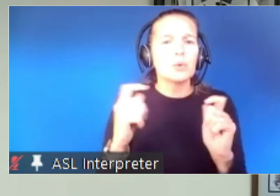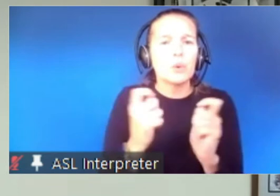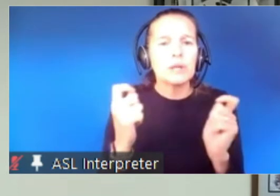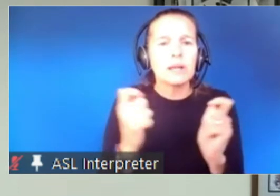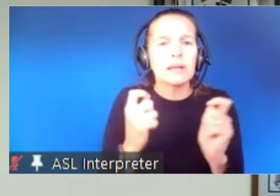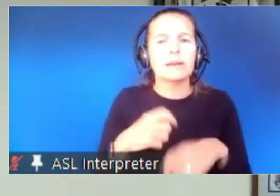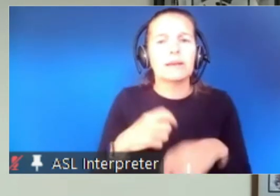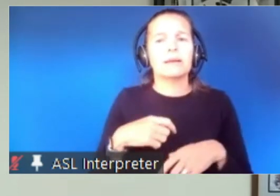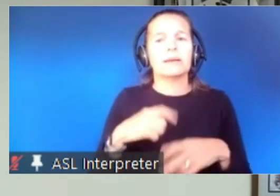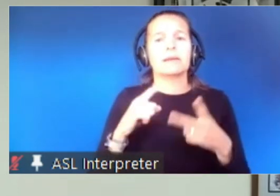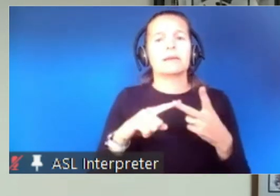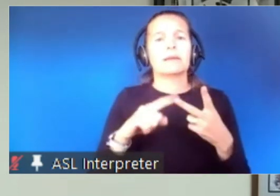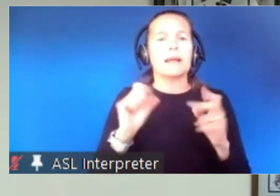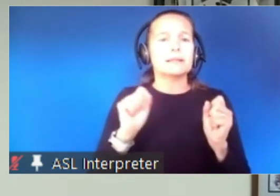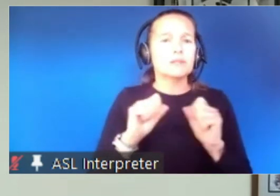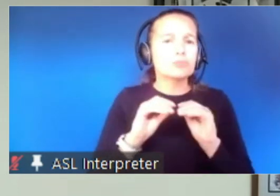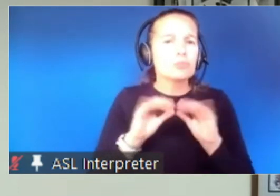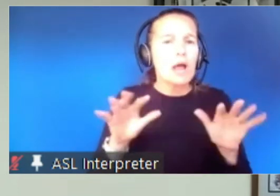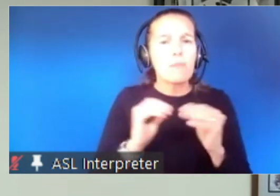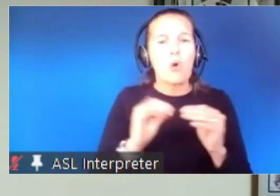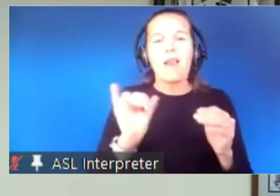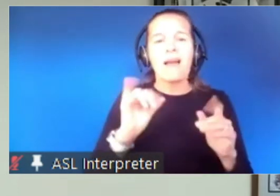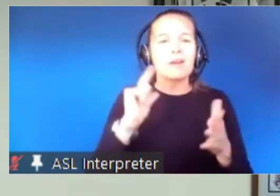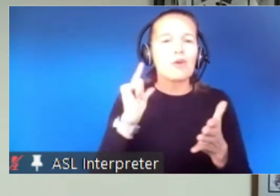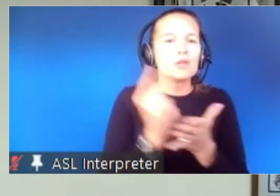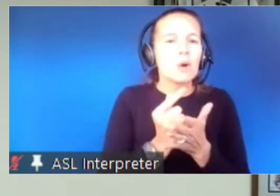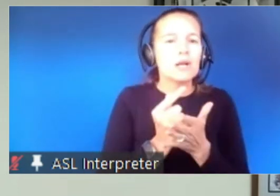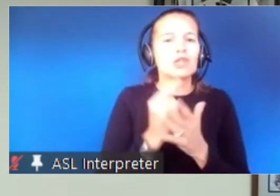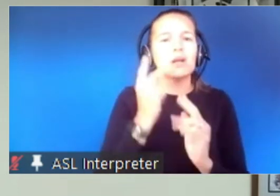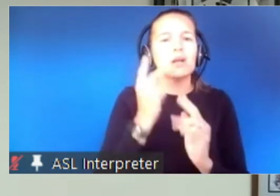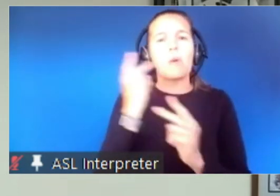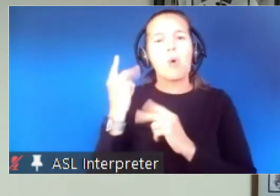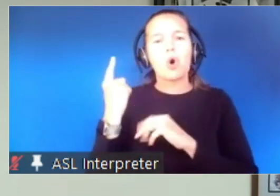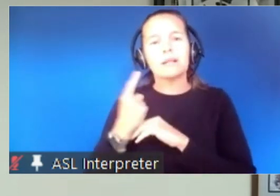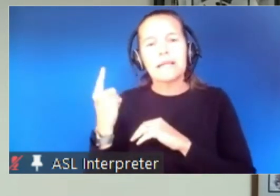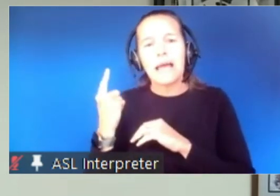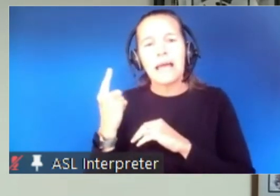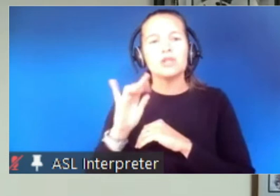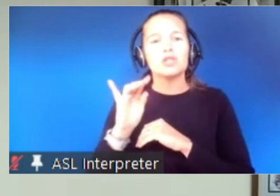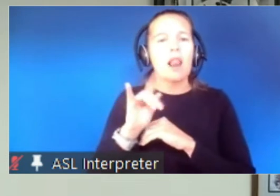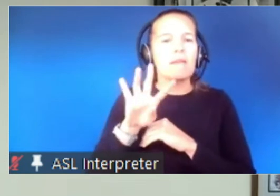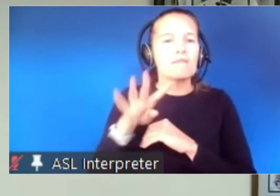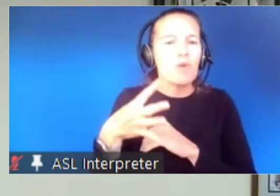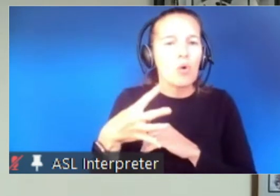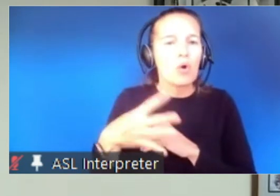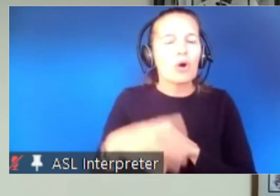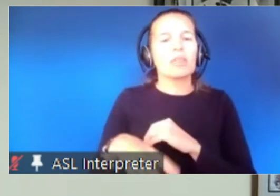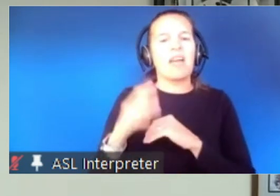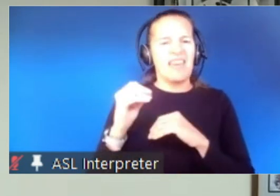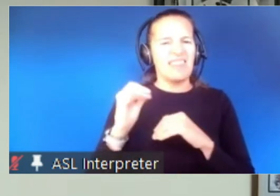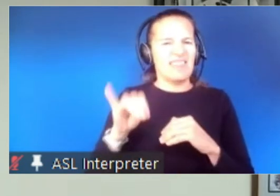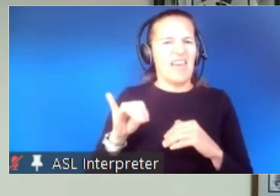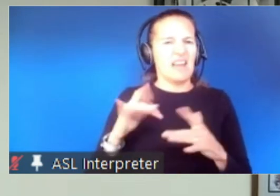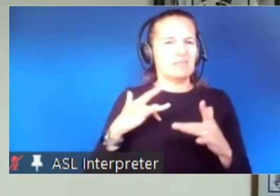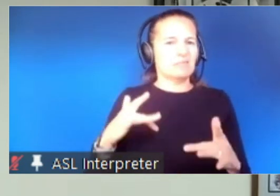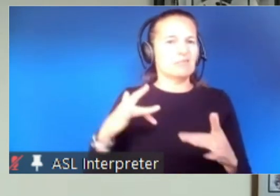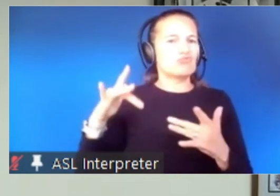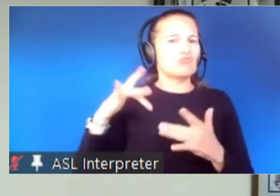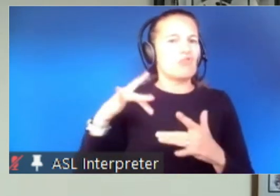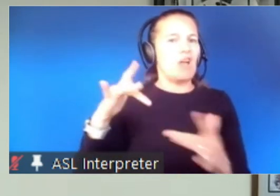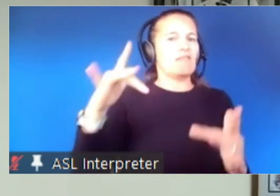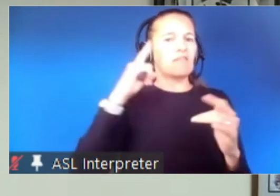those are graduation memorial day the fourth of july and all of the travel that does tend to happen over the summer